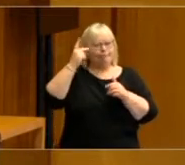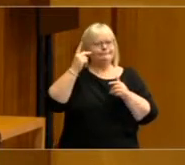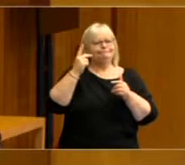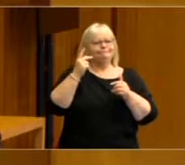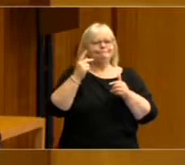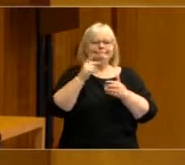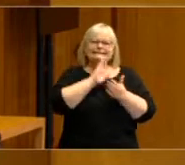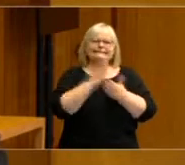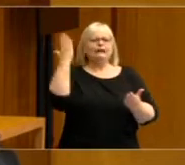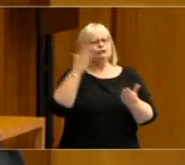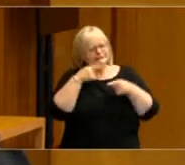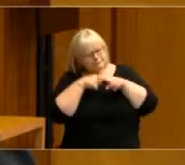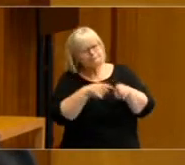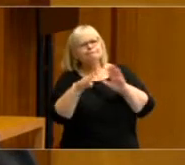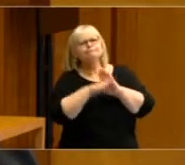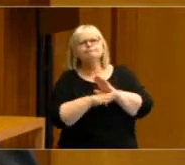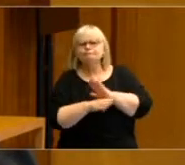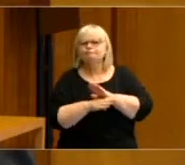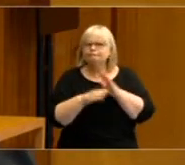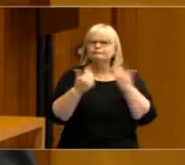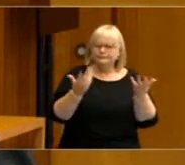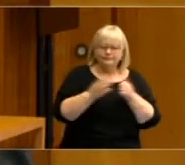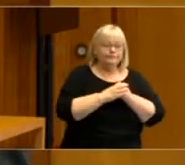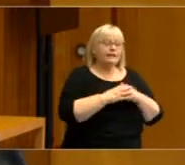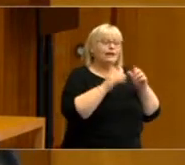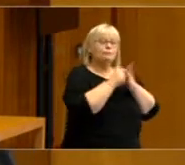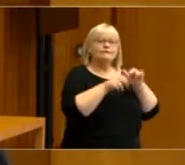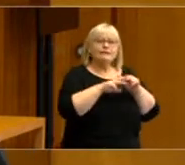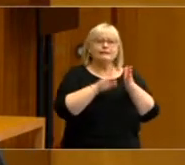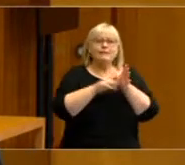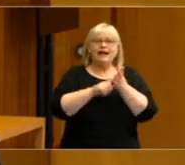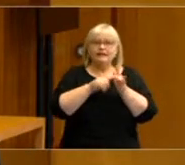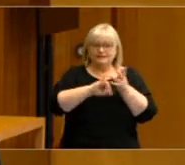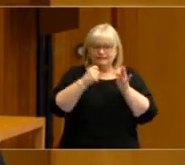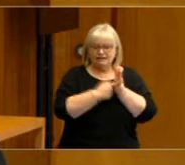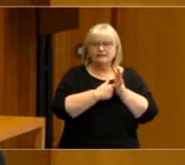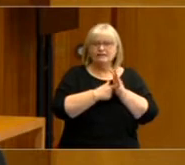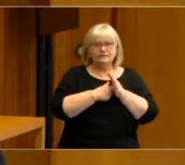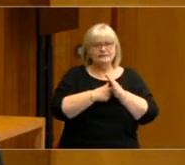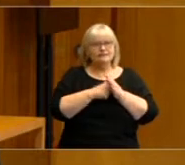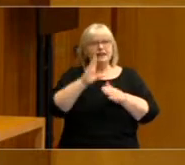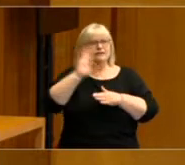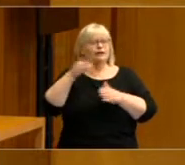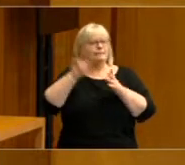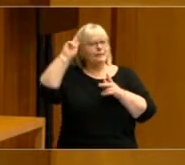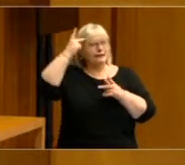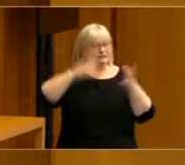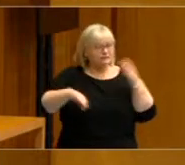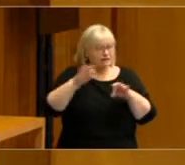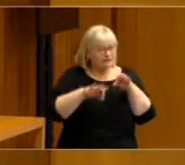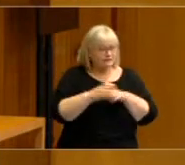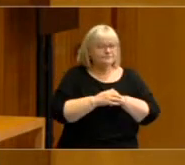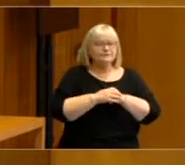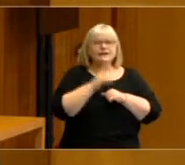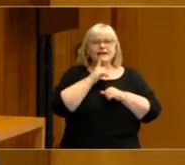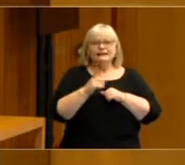Professor McAllister is distinguished professor of political science at the Australian National University and he has also been a director of the Australian election